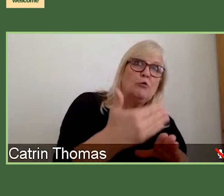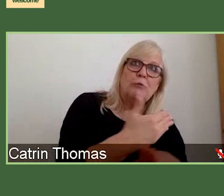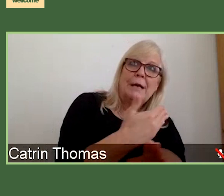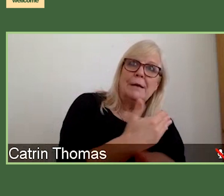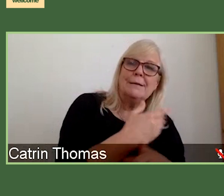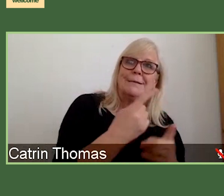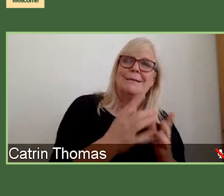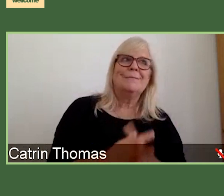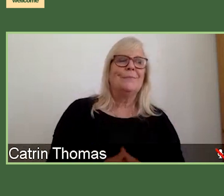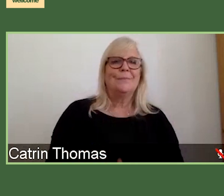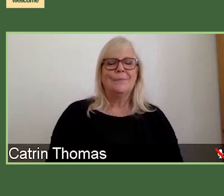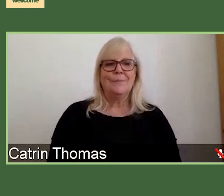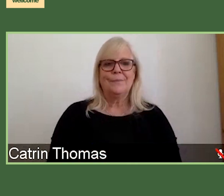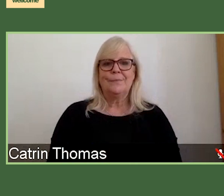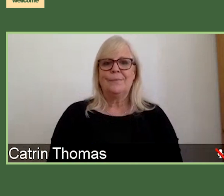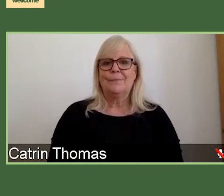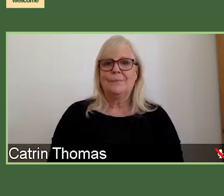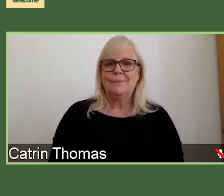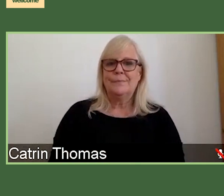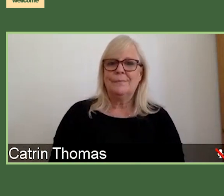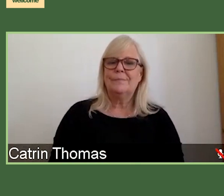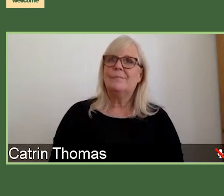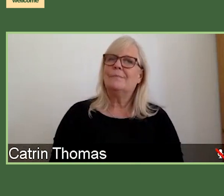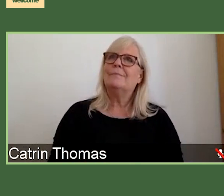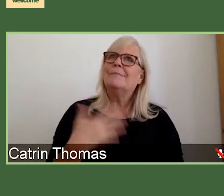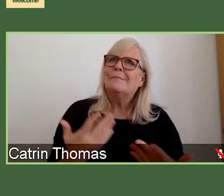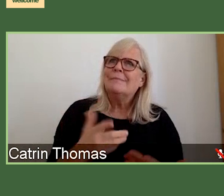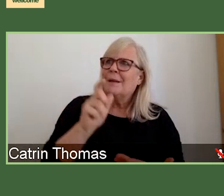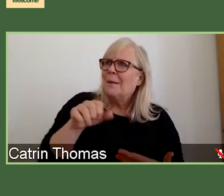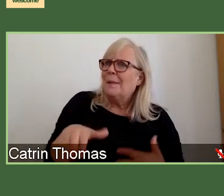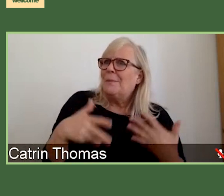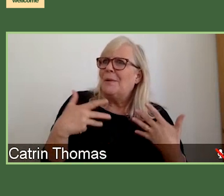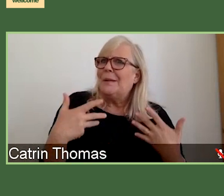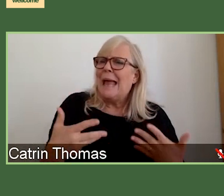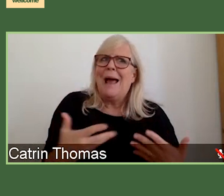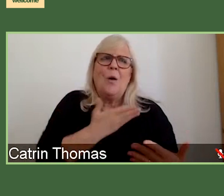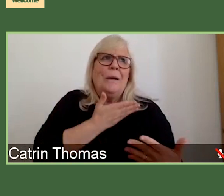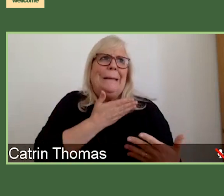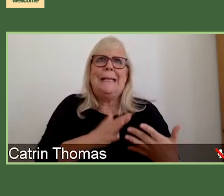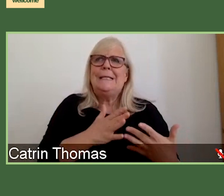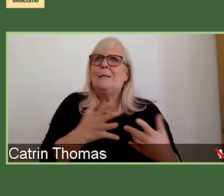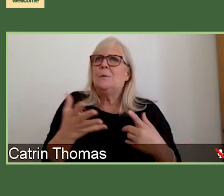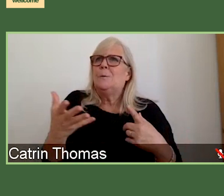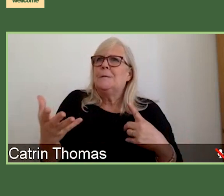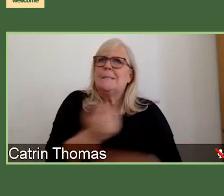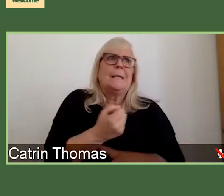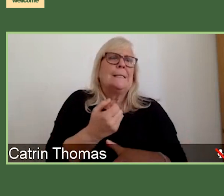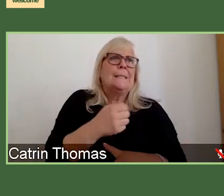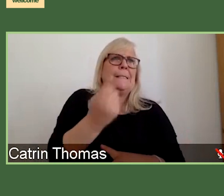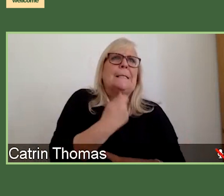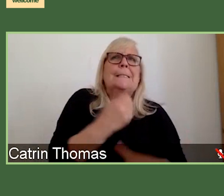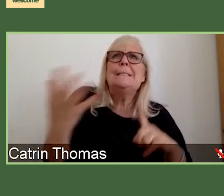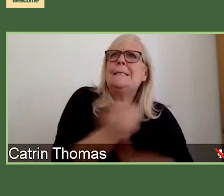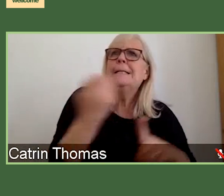succeed at higher and higher levels at each stage in the review process before they're competitive.